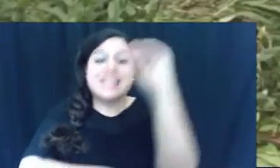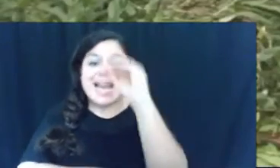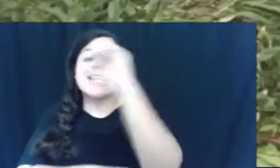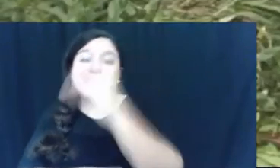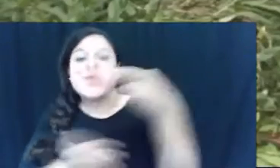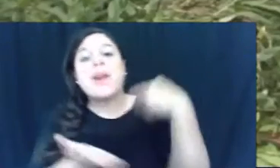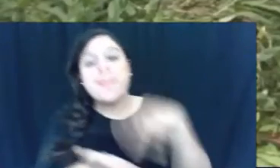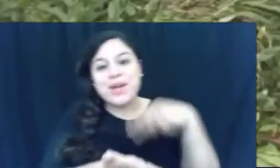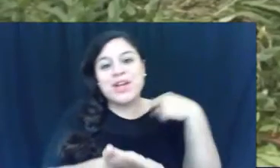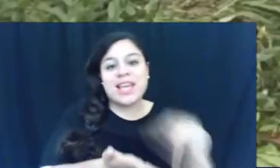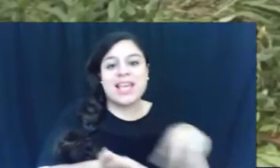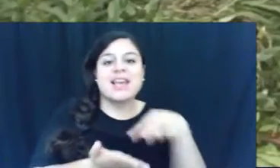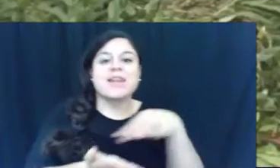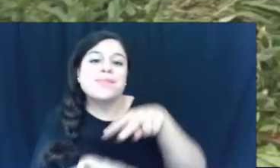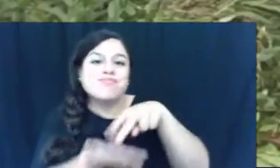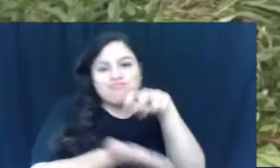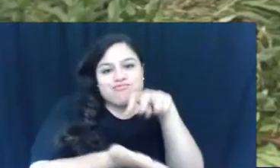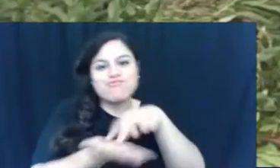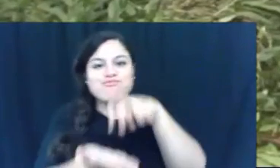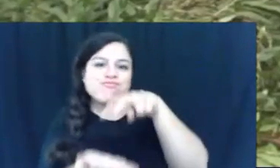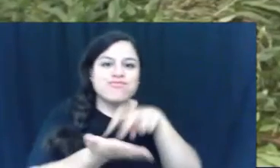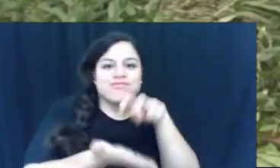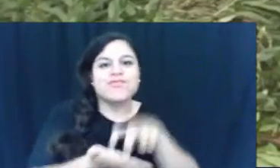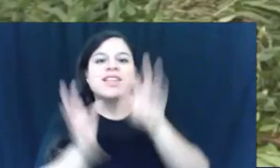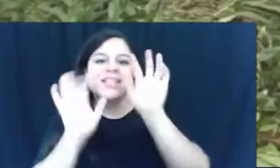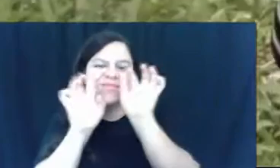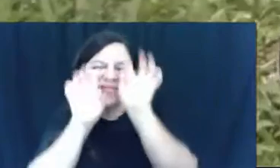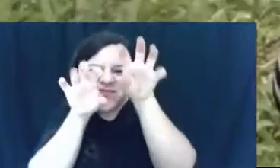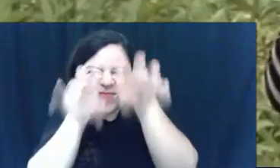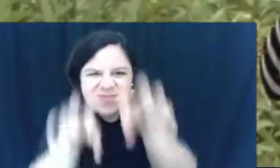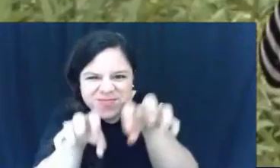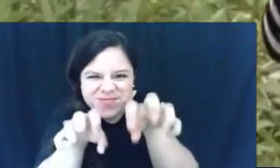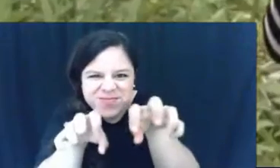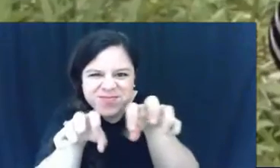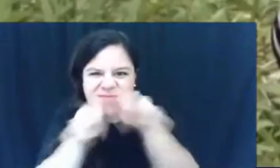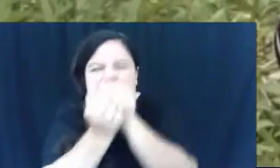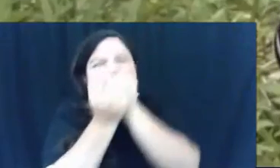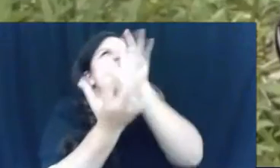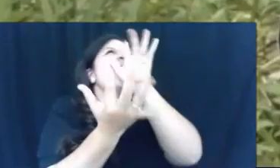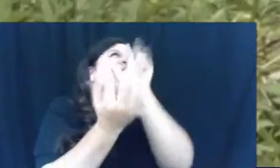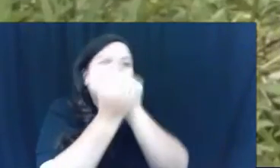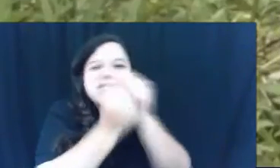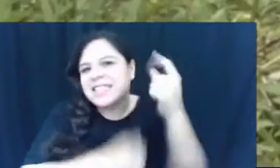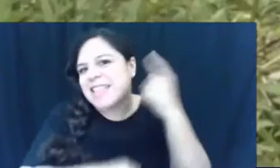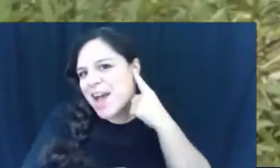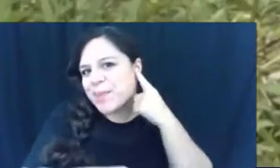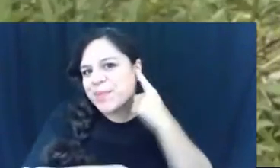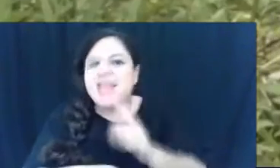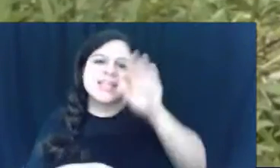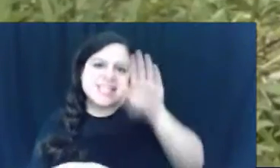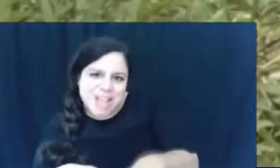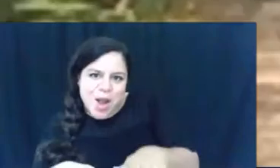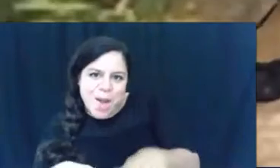do the dinosaur boogie, bounce around. Hands like claws make a growling sound.